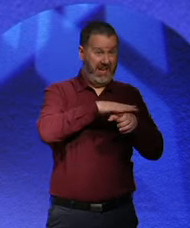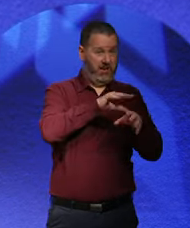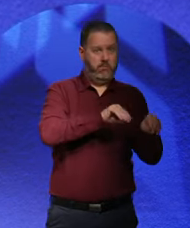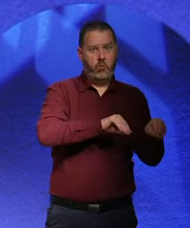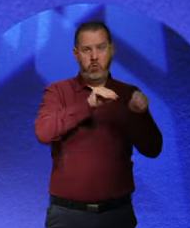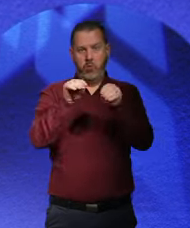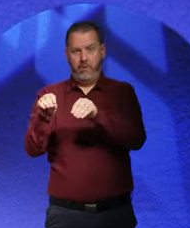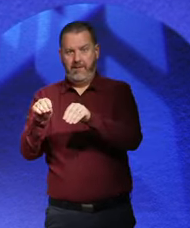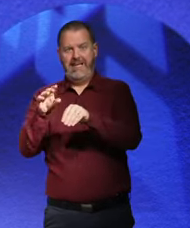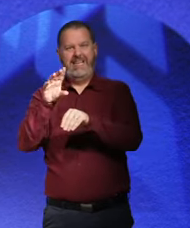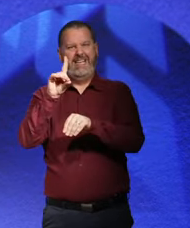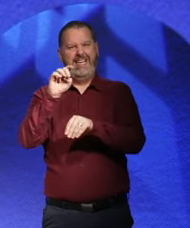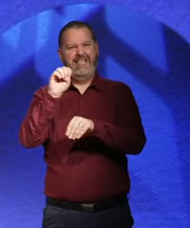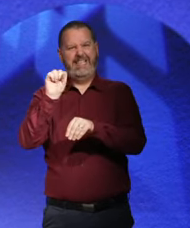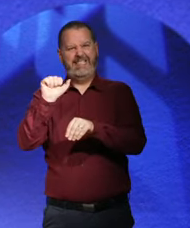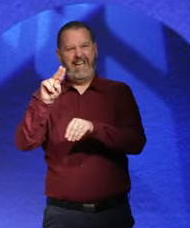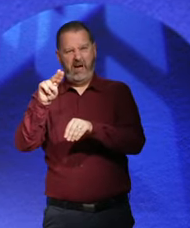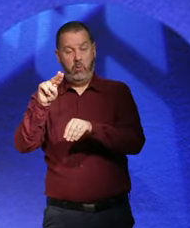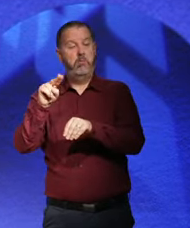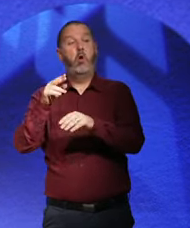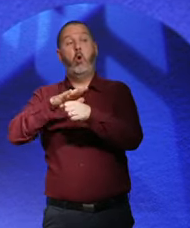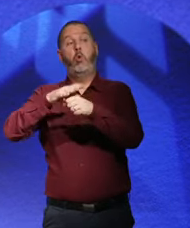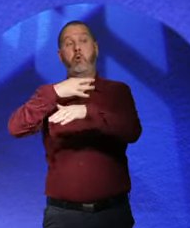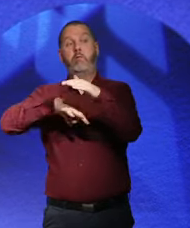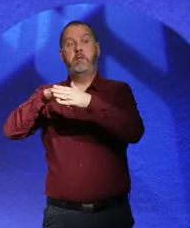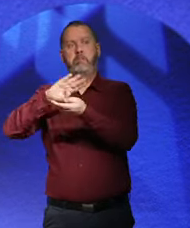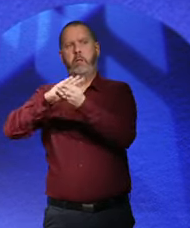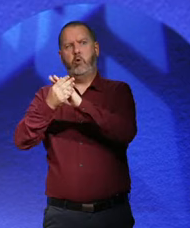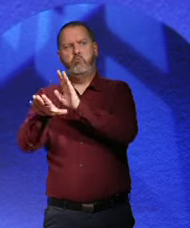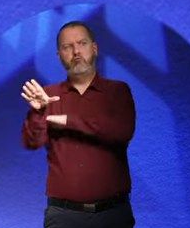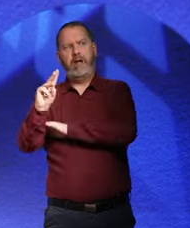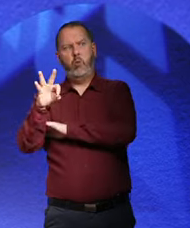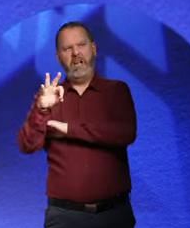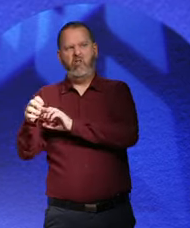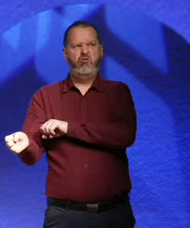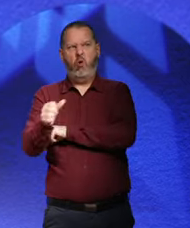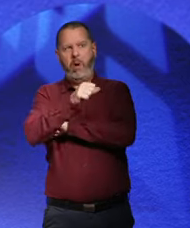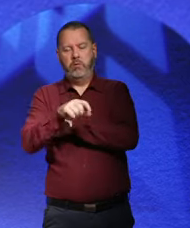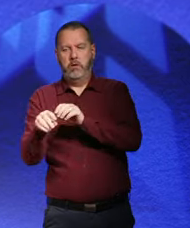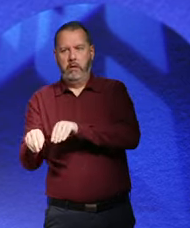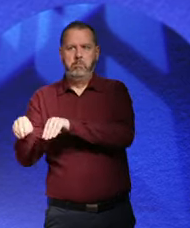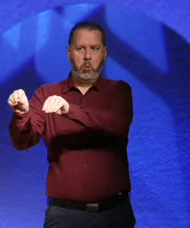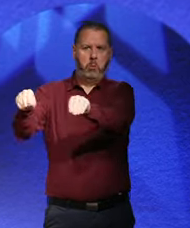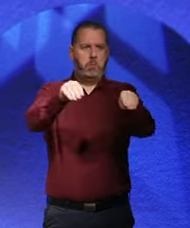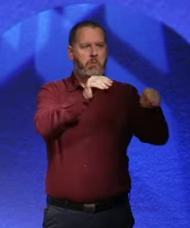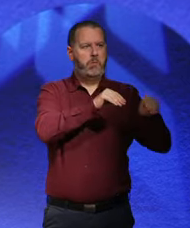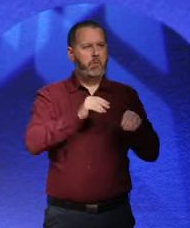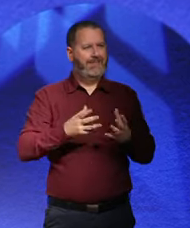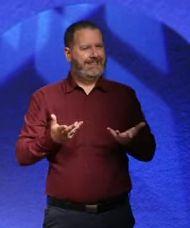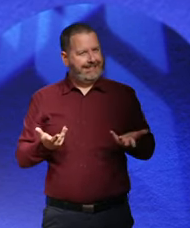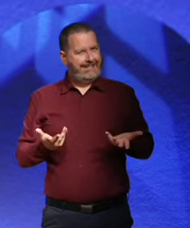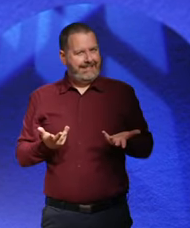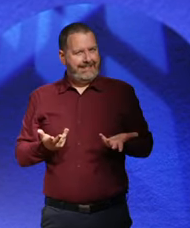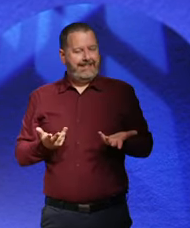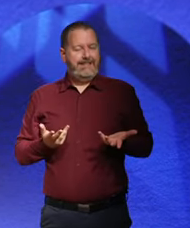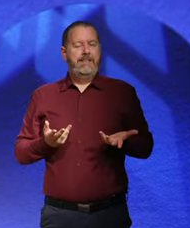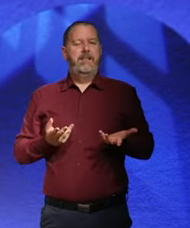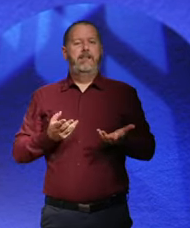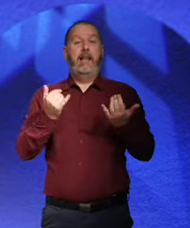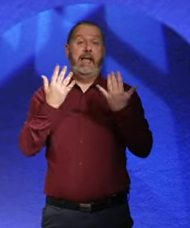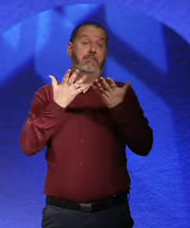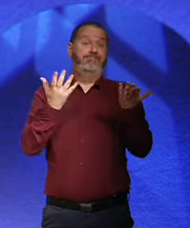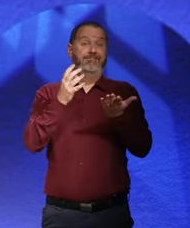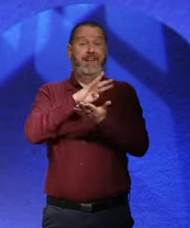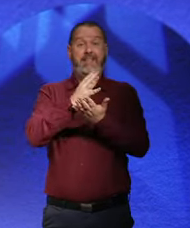thrown out of there because that got a right-wing government. So, it was always contested. It's a bit, you know, like the summer of